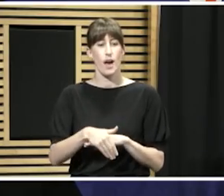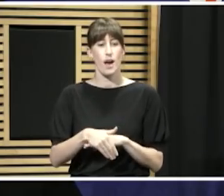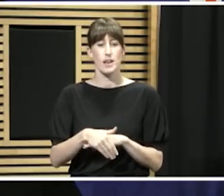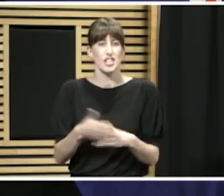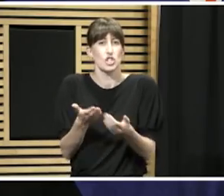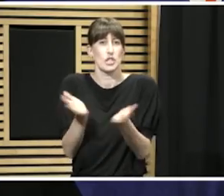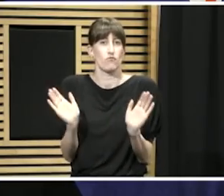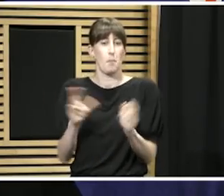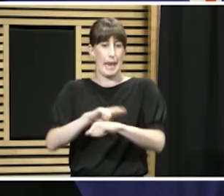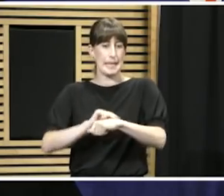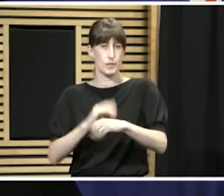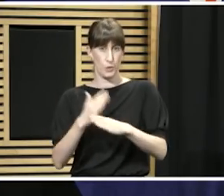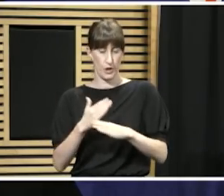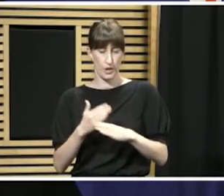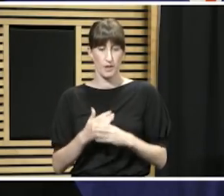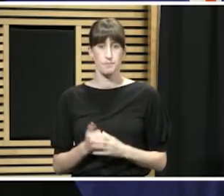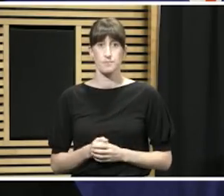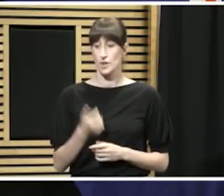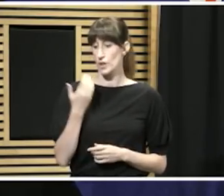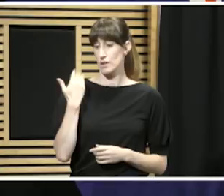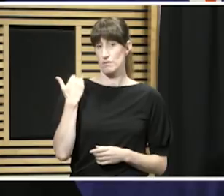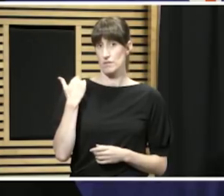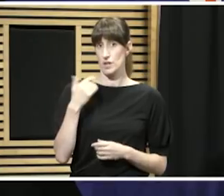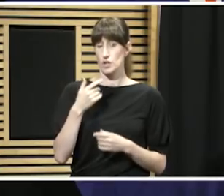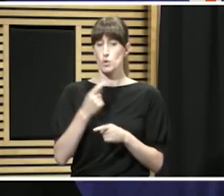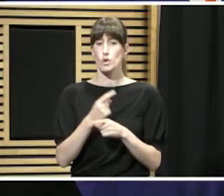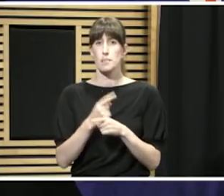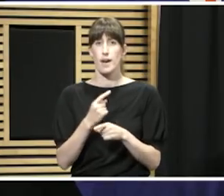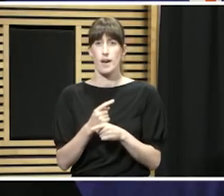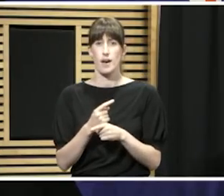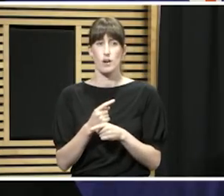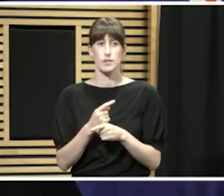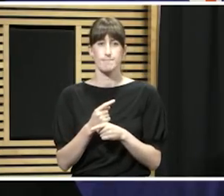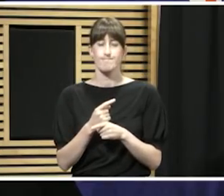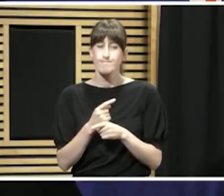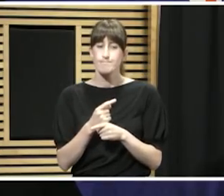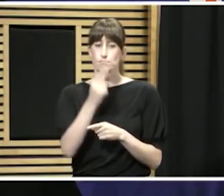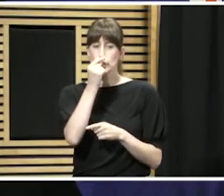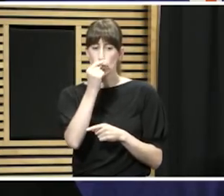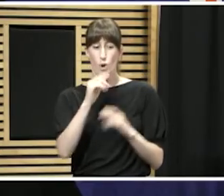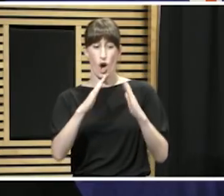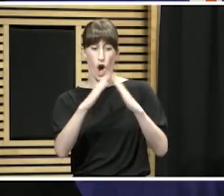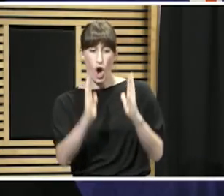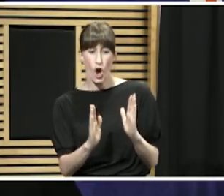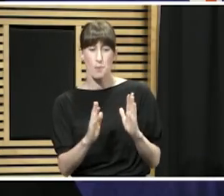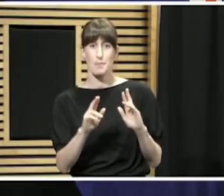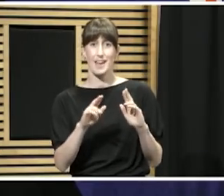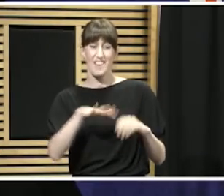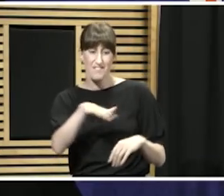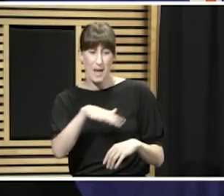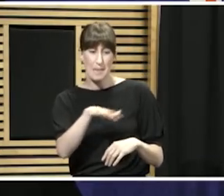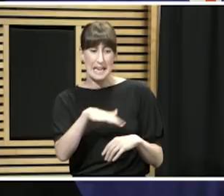general. A few days ago, we talked about the anticipated rise in family violence, family harm offenses.